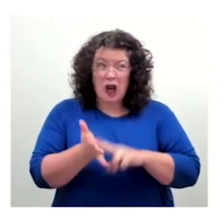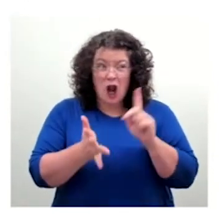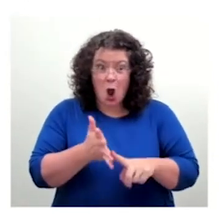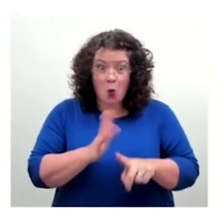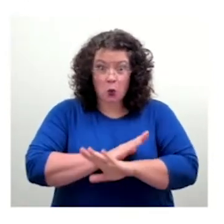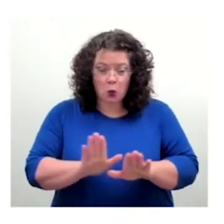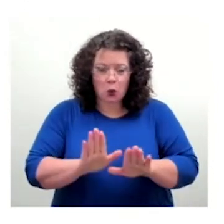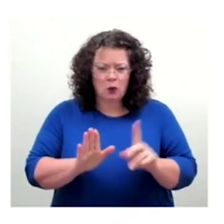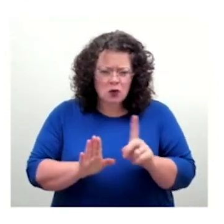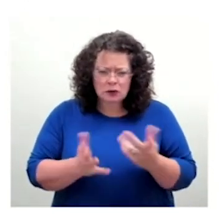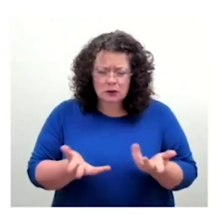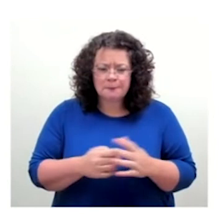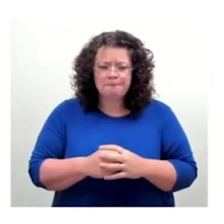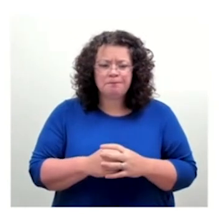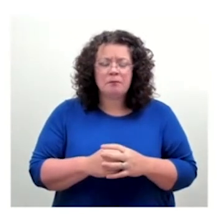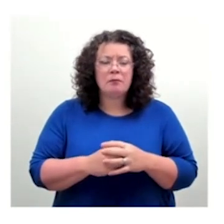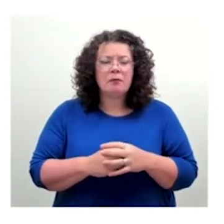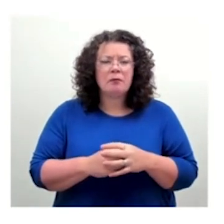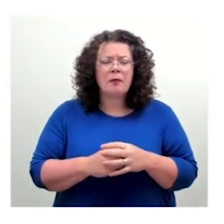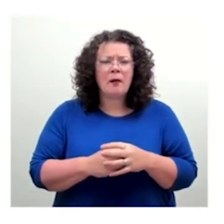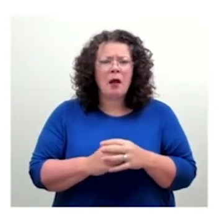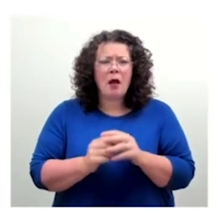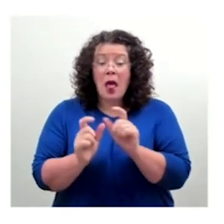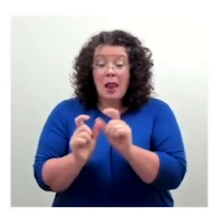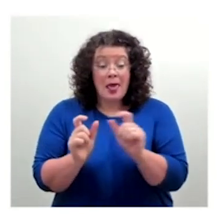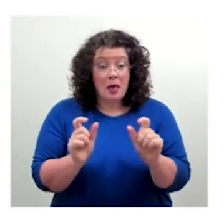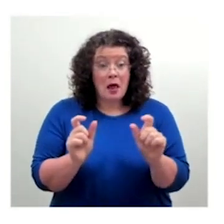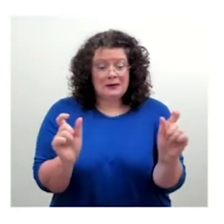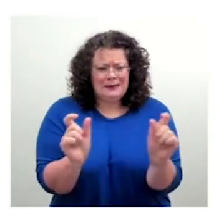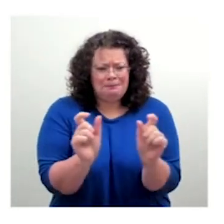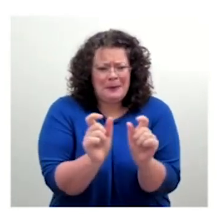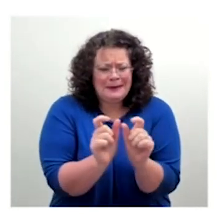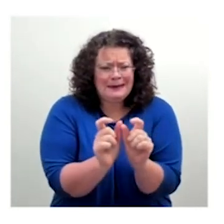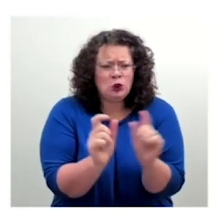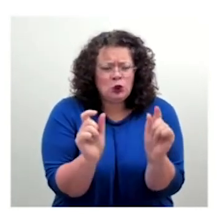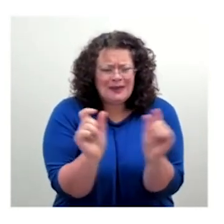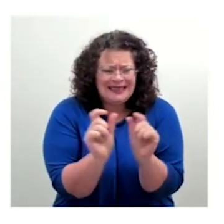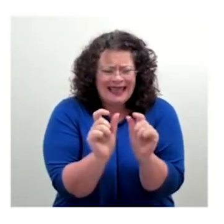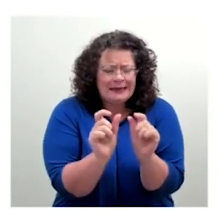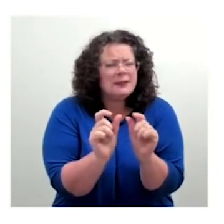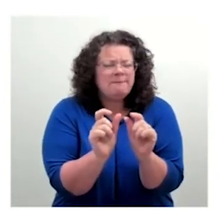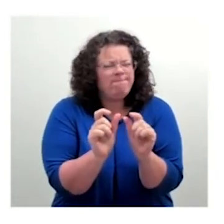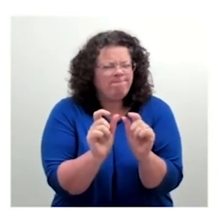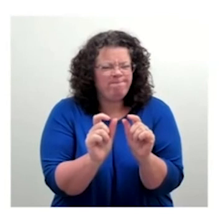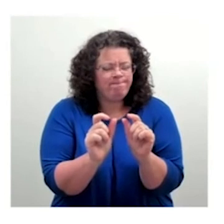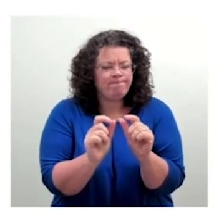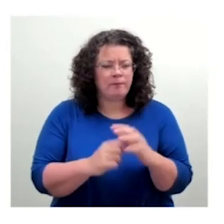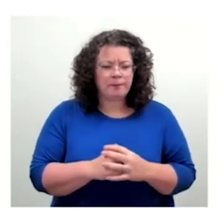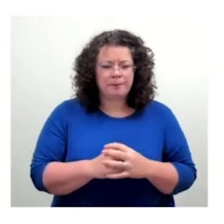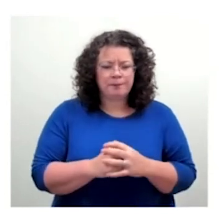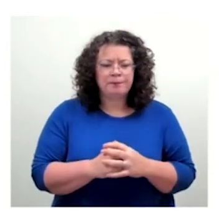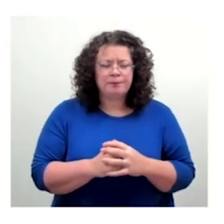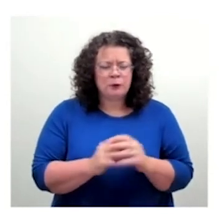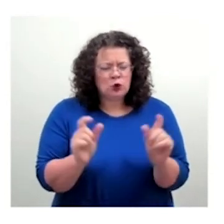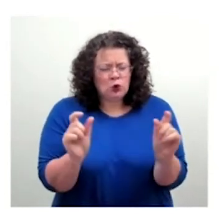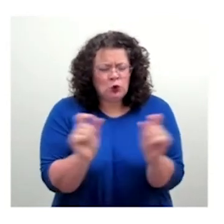even for a proficient reader without any disabilities whatsoever. It's a nightmare. It reduces legibility. It